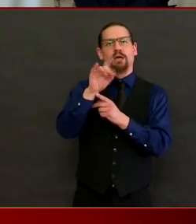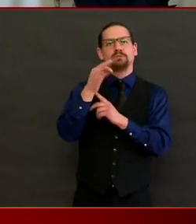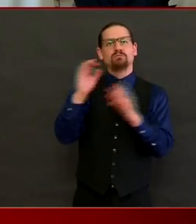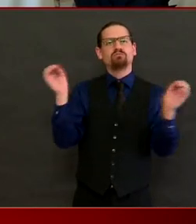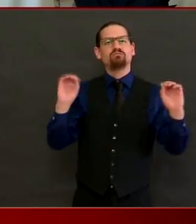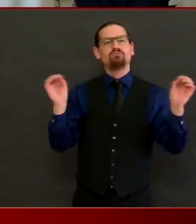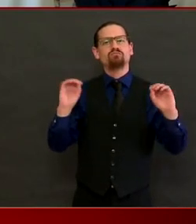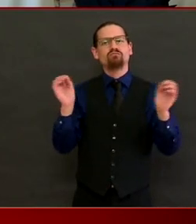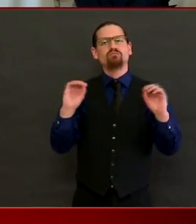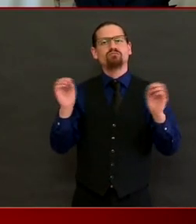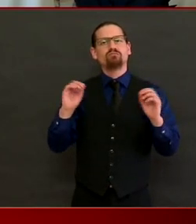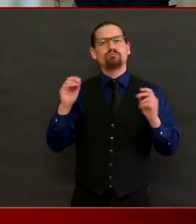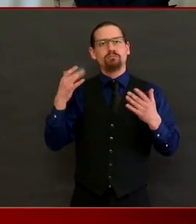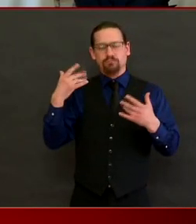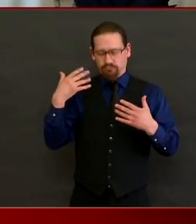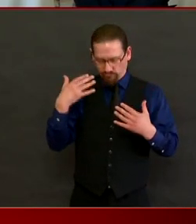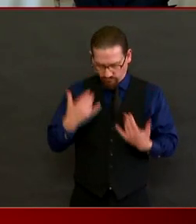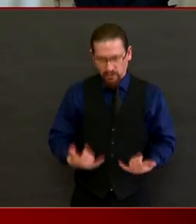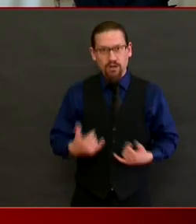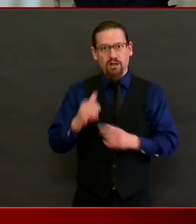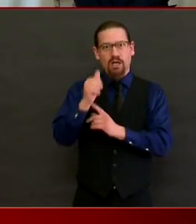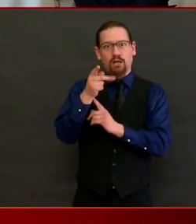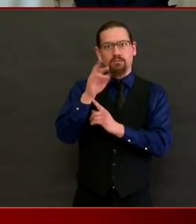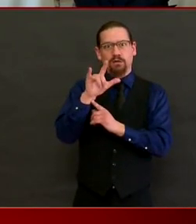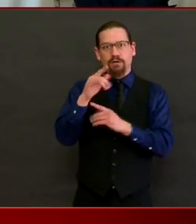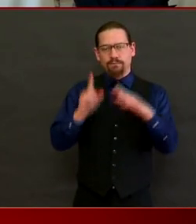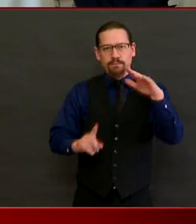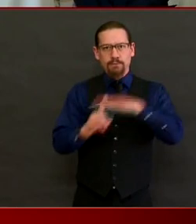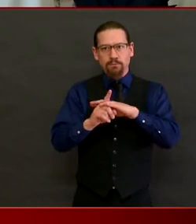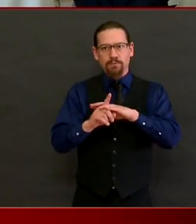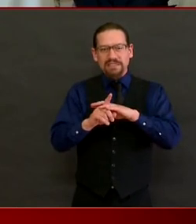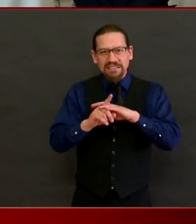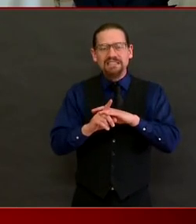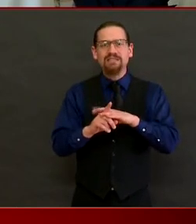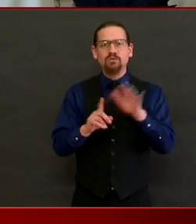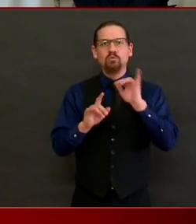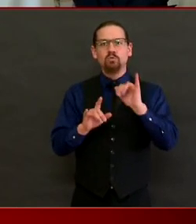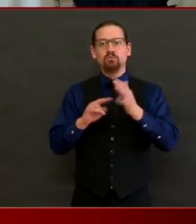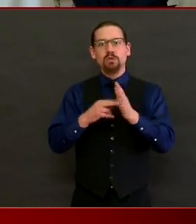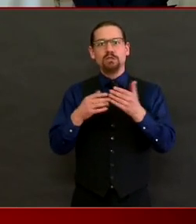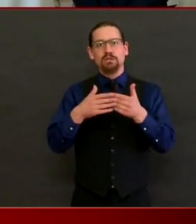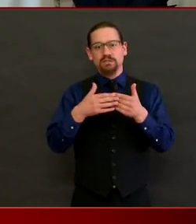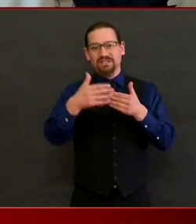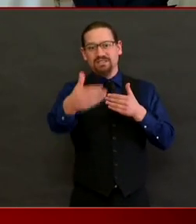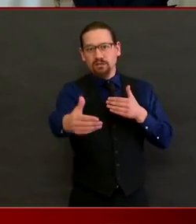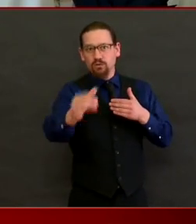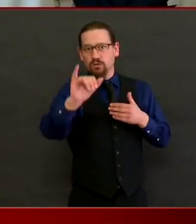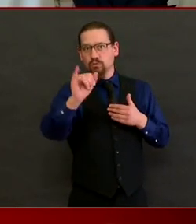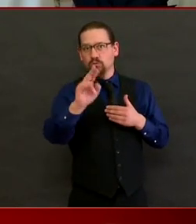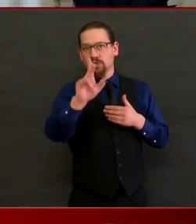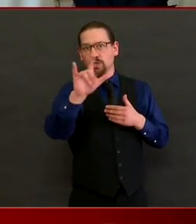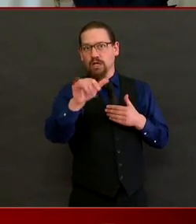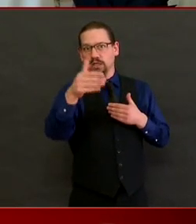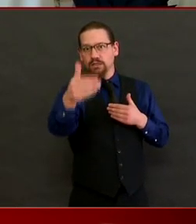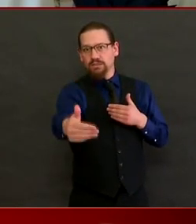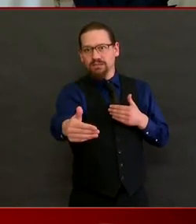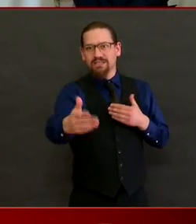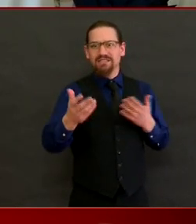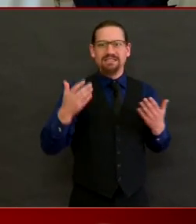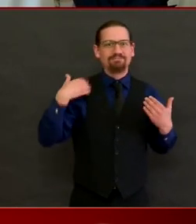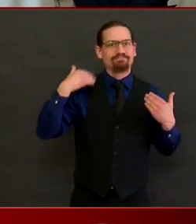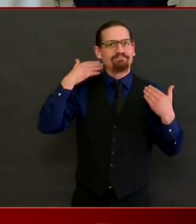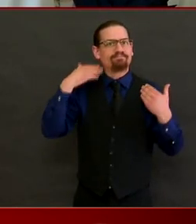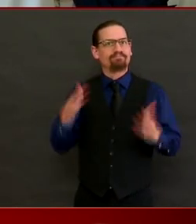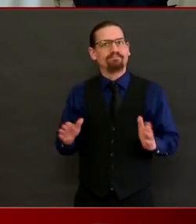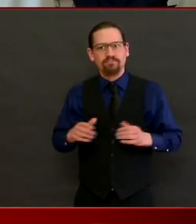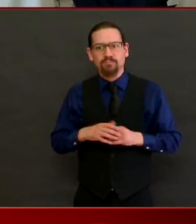So it is hard to predict with accuracy where we'll be in July. It also depends on where we are